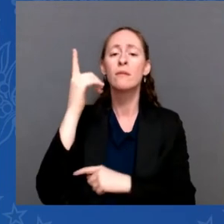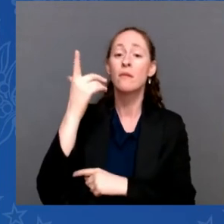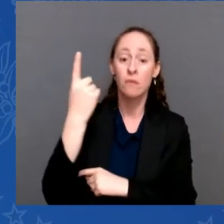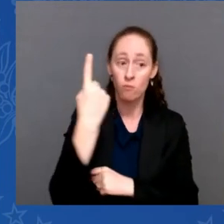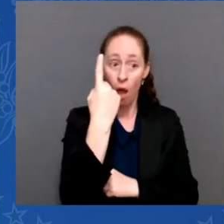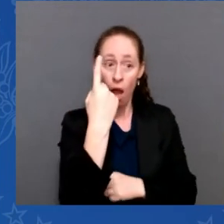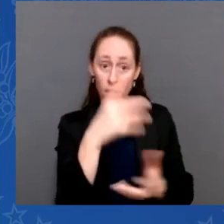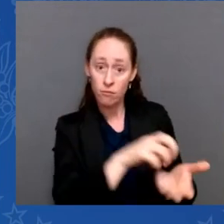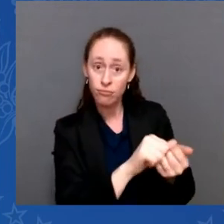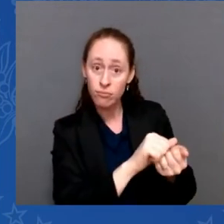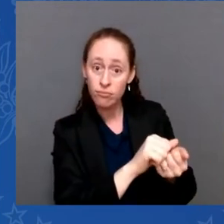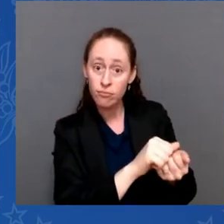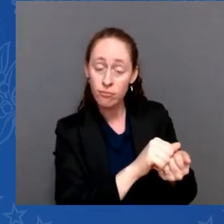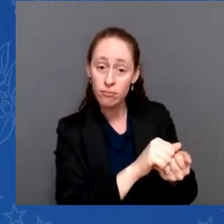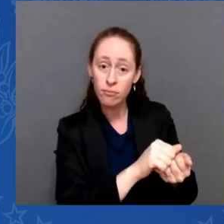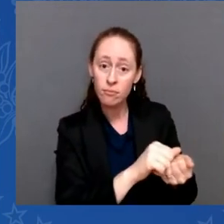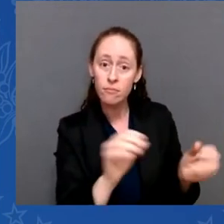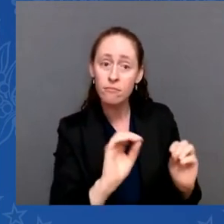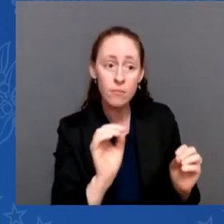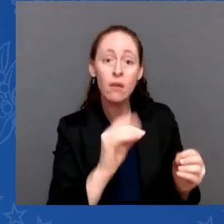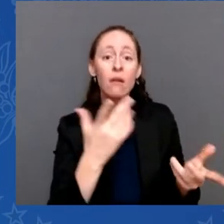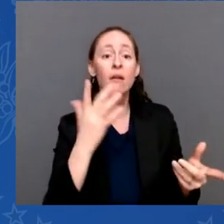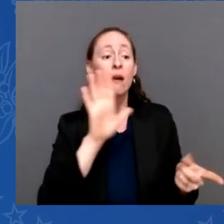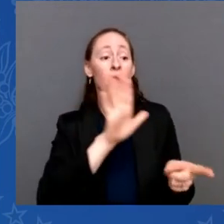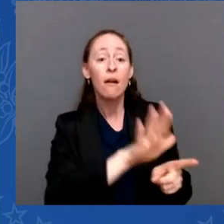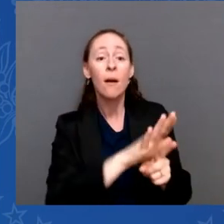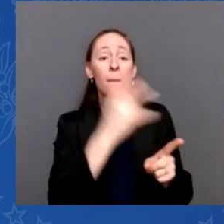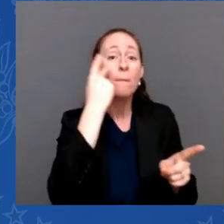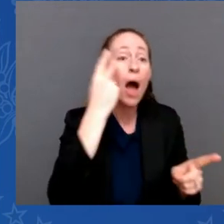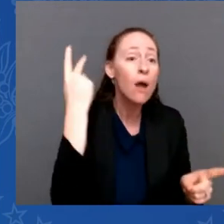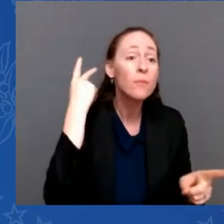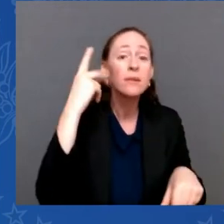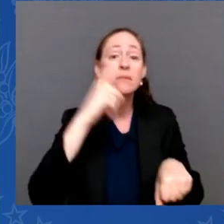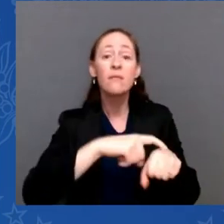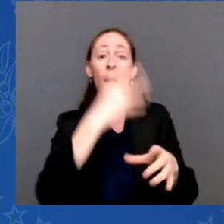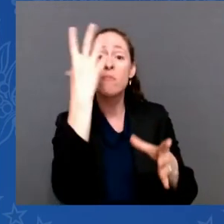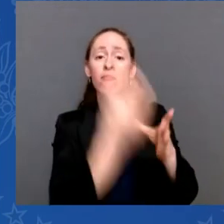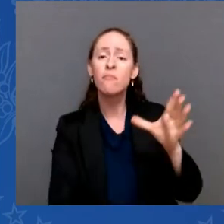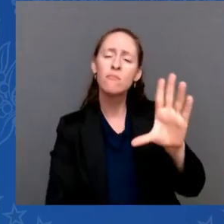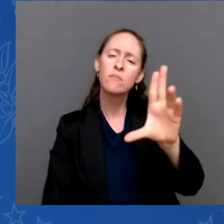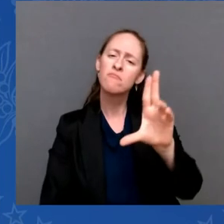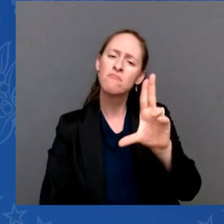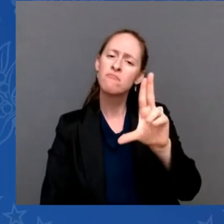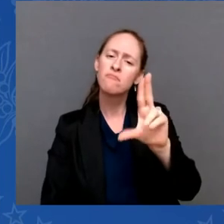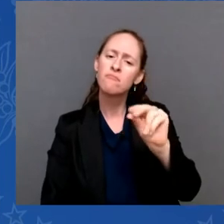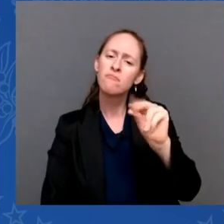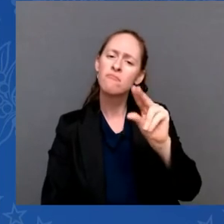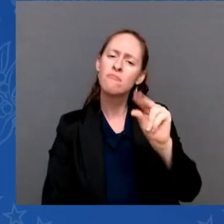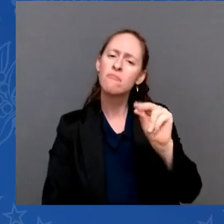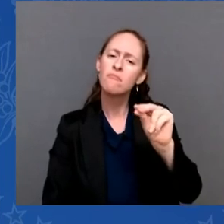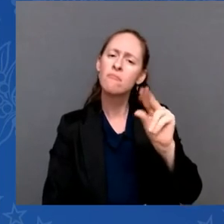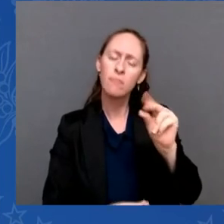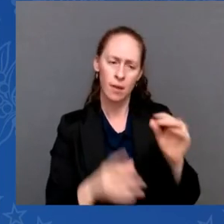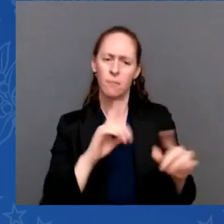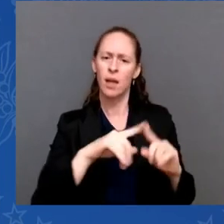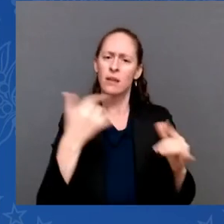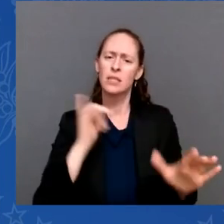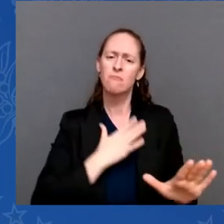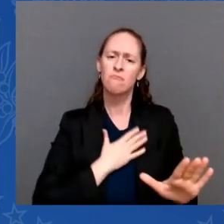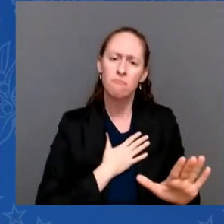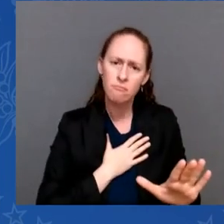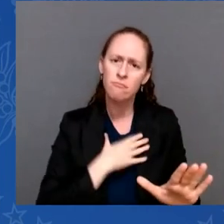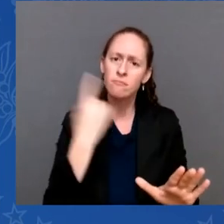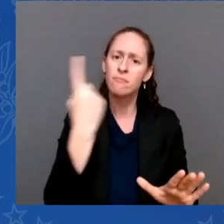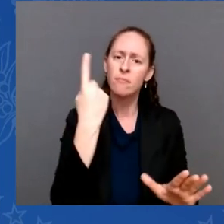you from the memory of time. So we continue to mourn every innocent life that was stolen on 9-11 and honor their memories